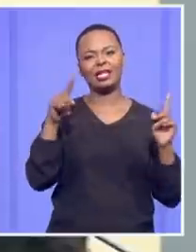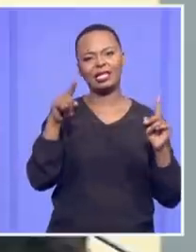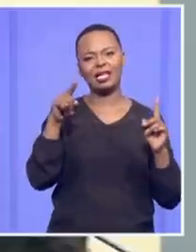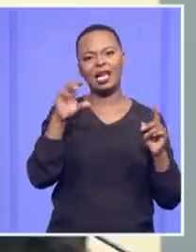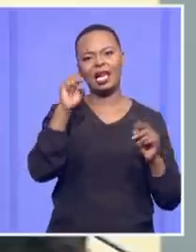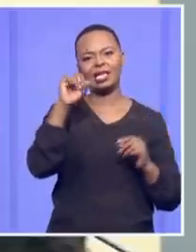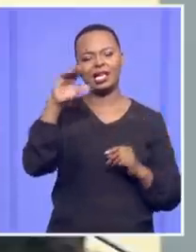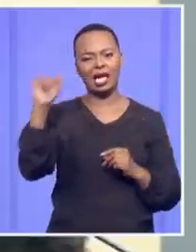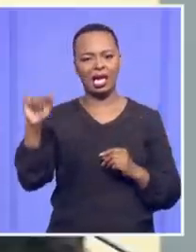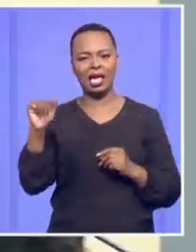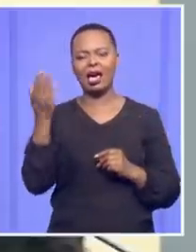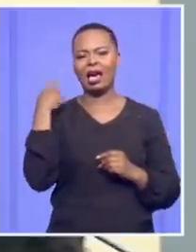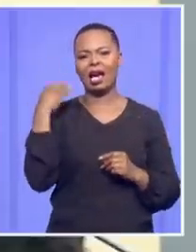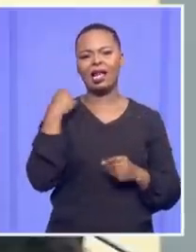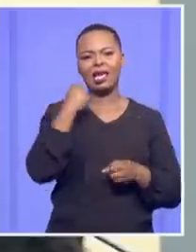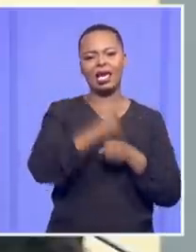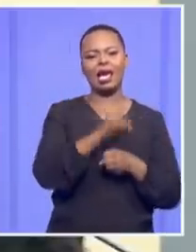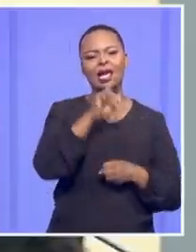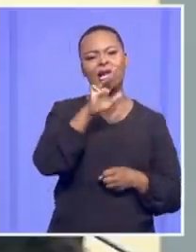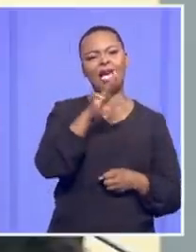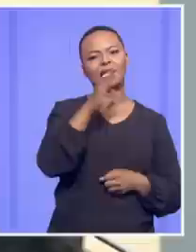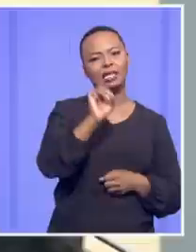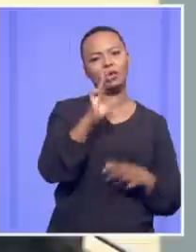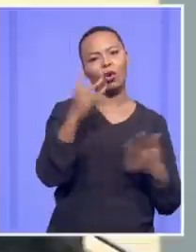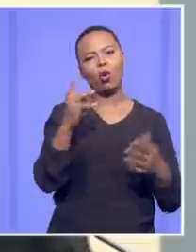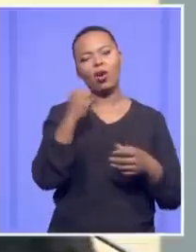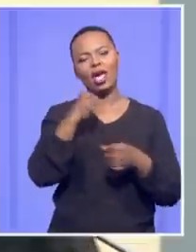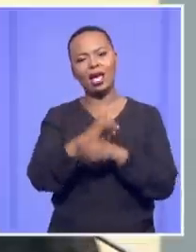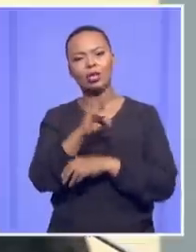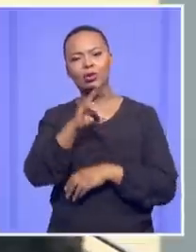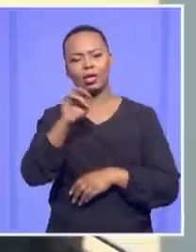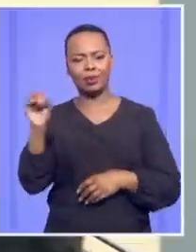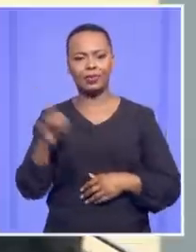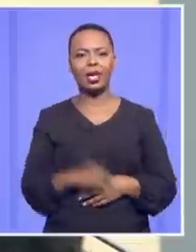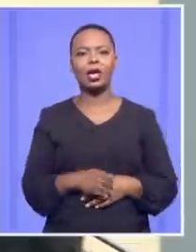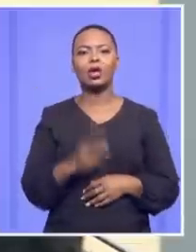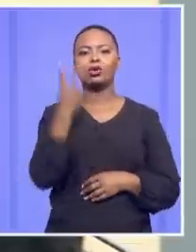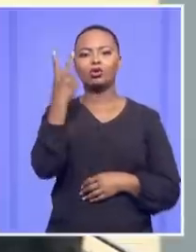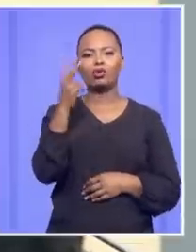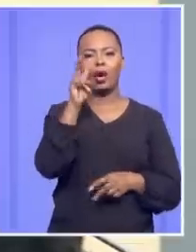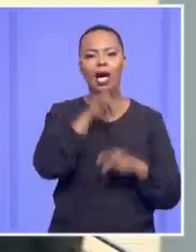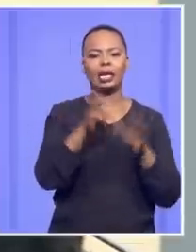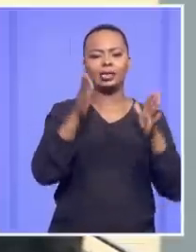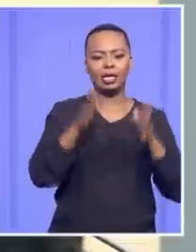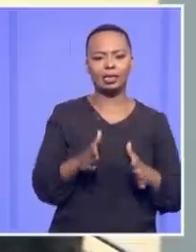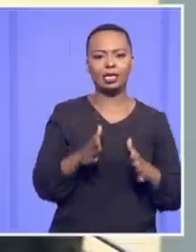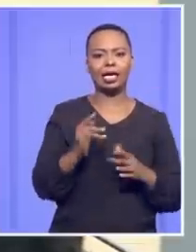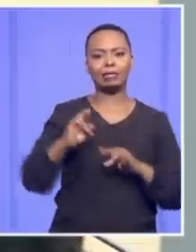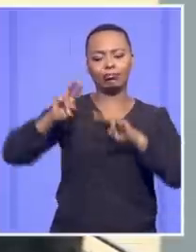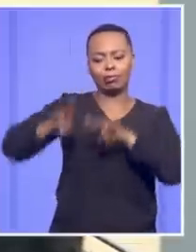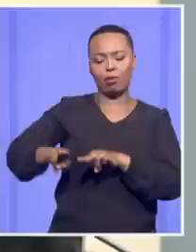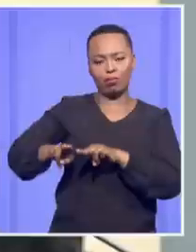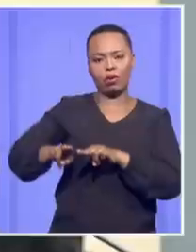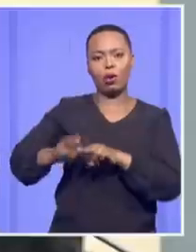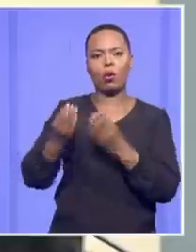2000s, where an assessor sat – two assessors sat with a judge, being crew and jay, in a trial.